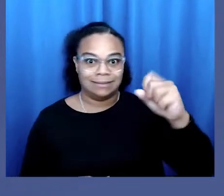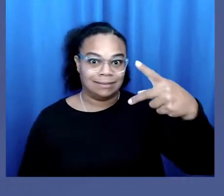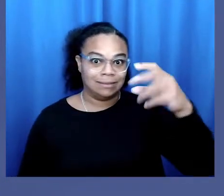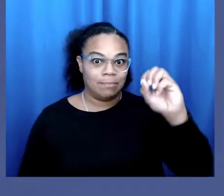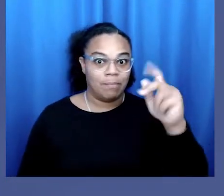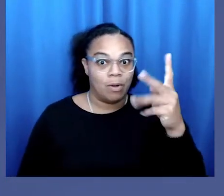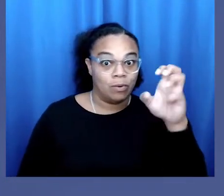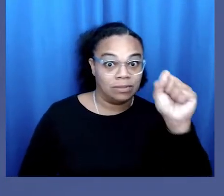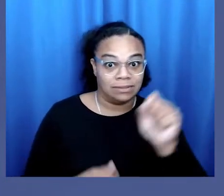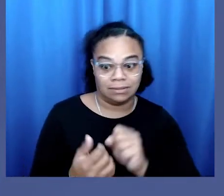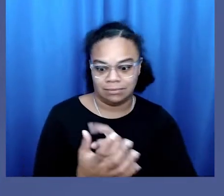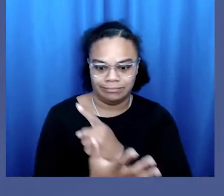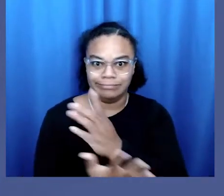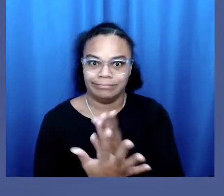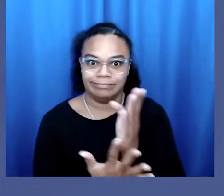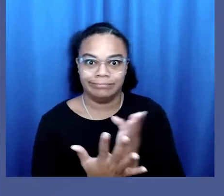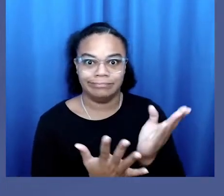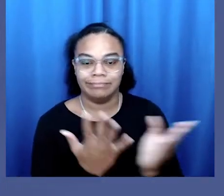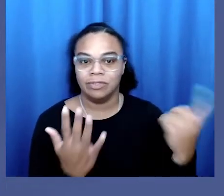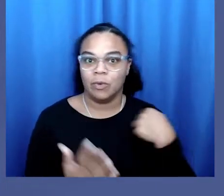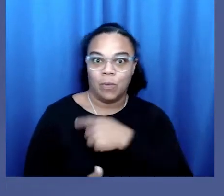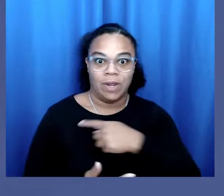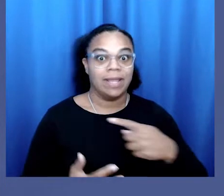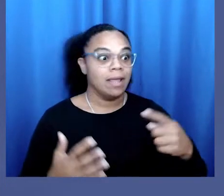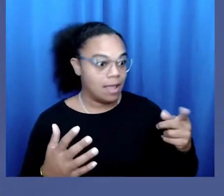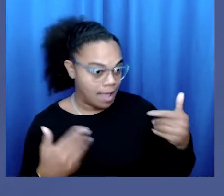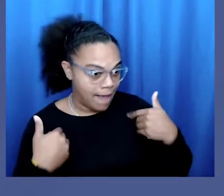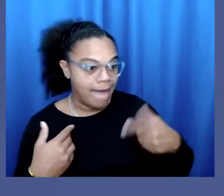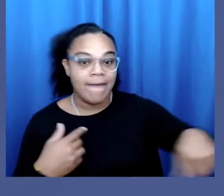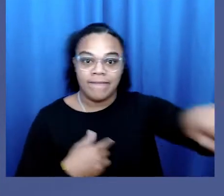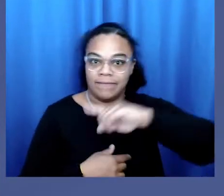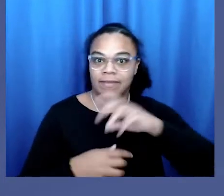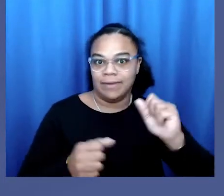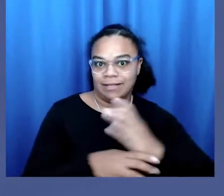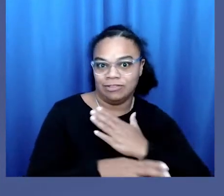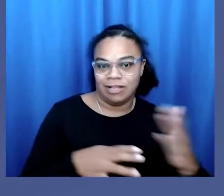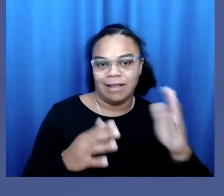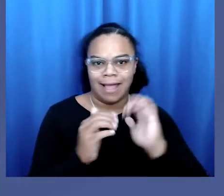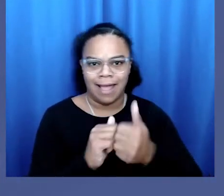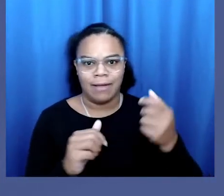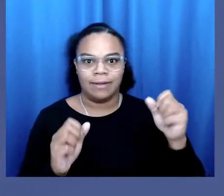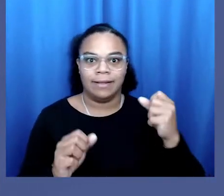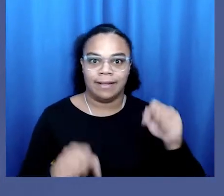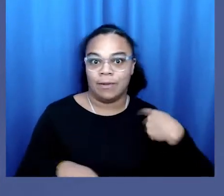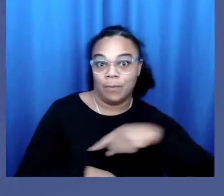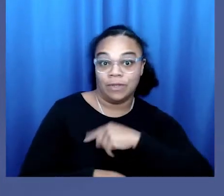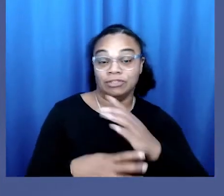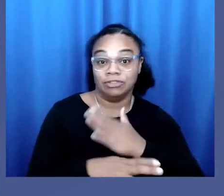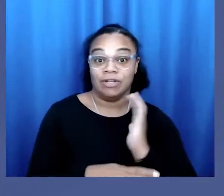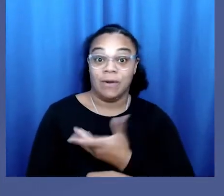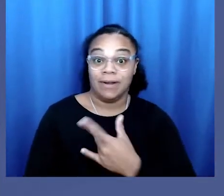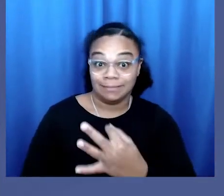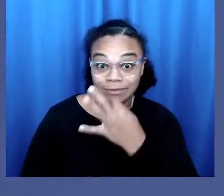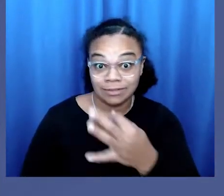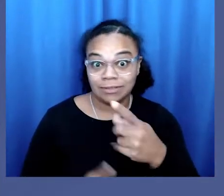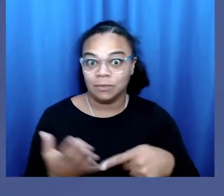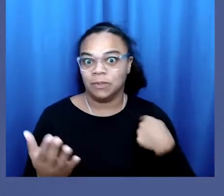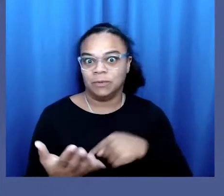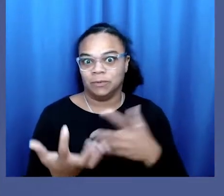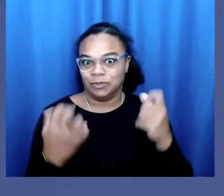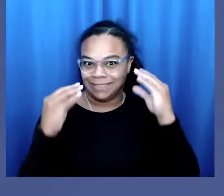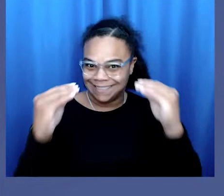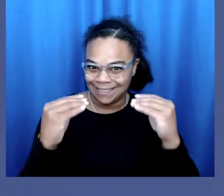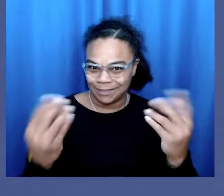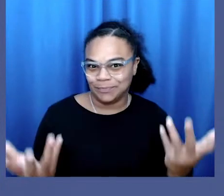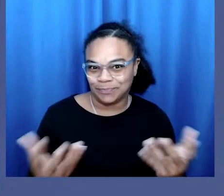like we had a lot to share. How can we cultivate our own expertise? What is it that we want to teach? So for the past four